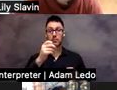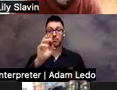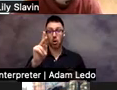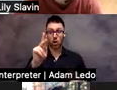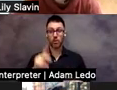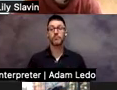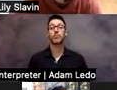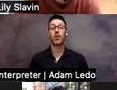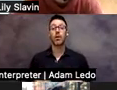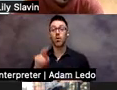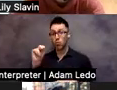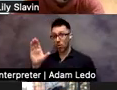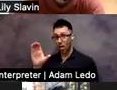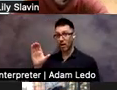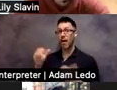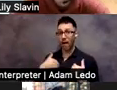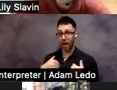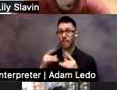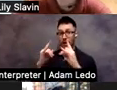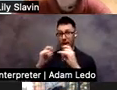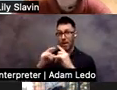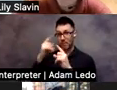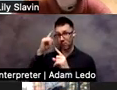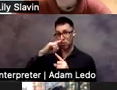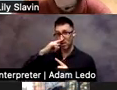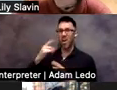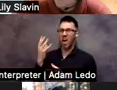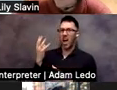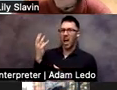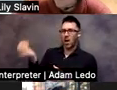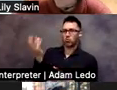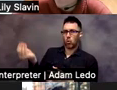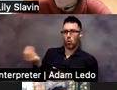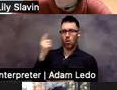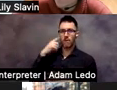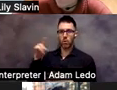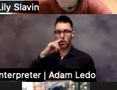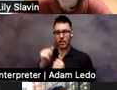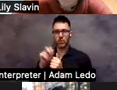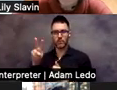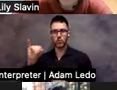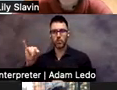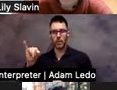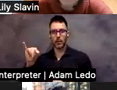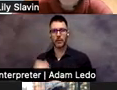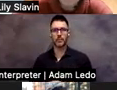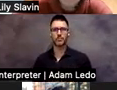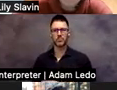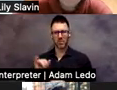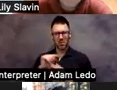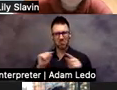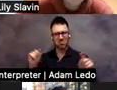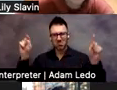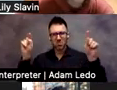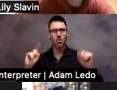a camp for kids. It's an outdoor camp for kids with visual impairment. And so I think that was where people were from.